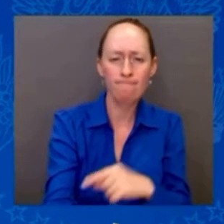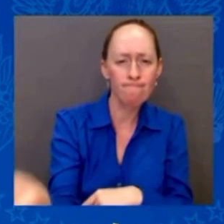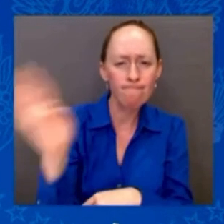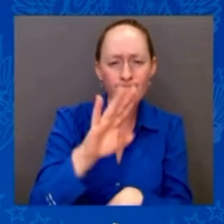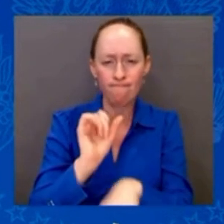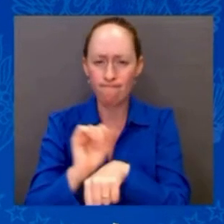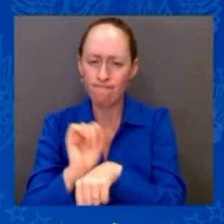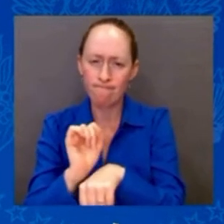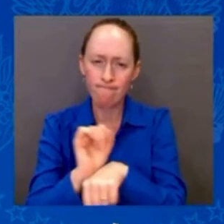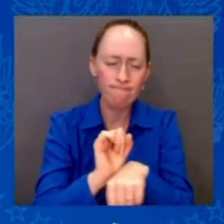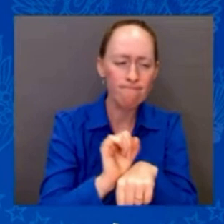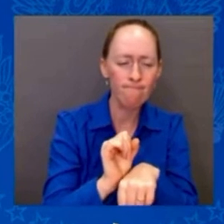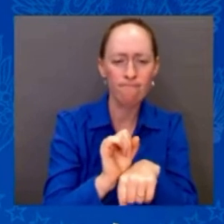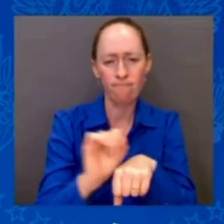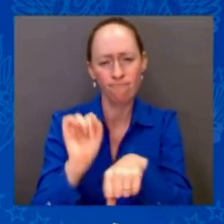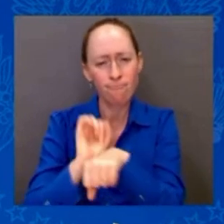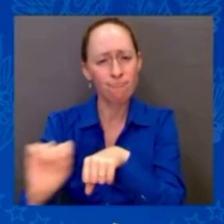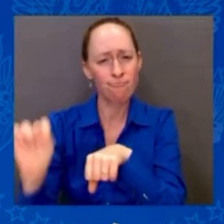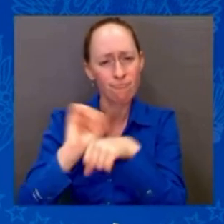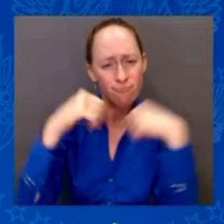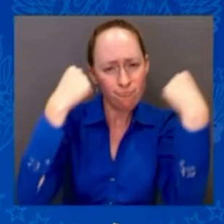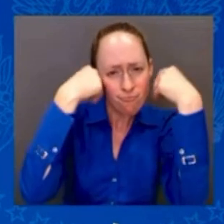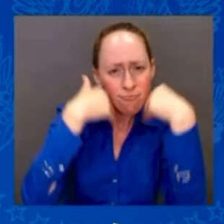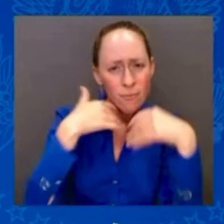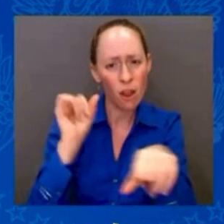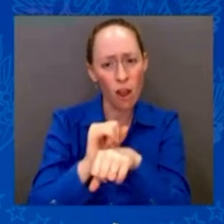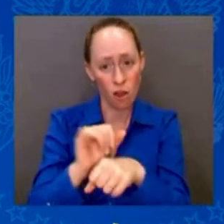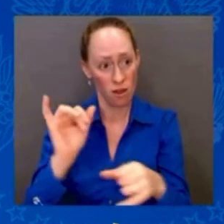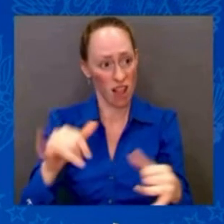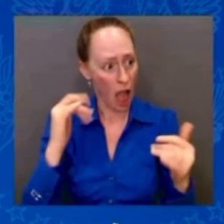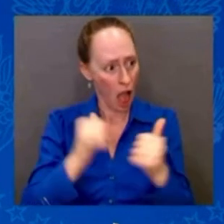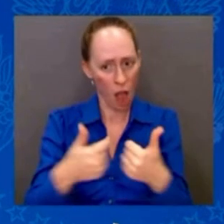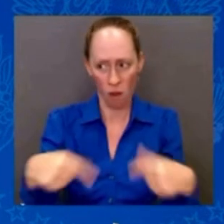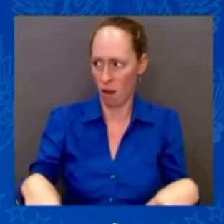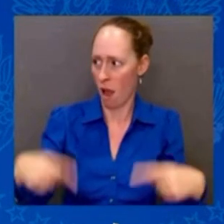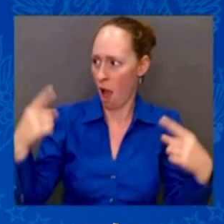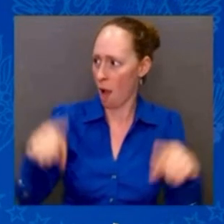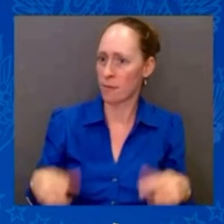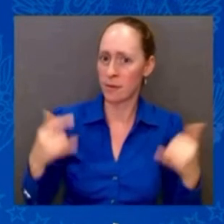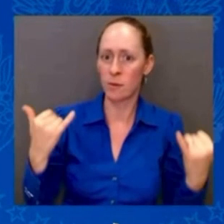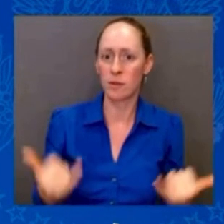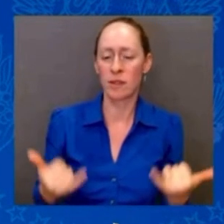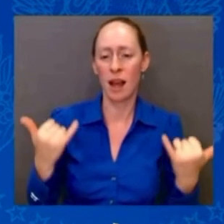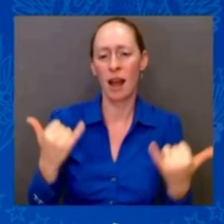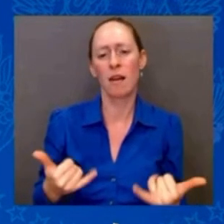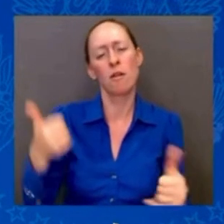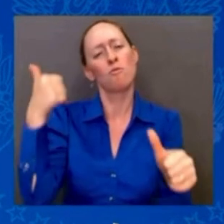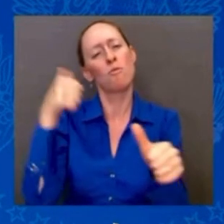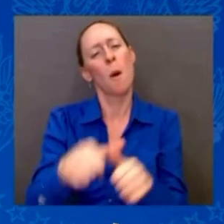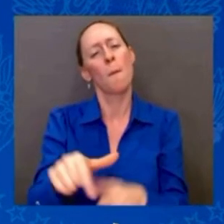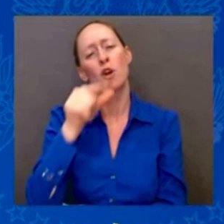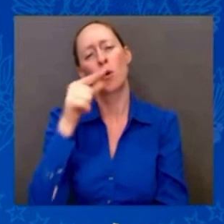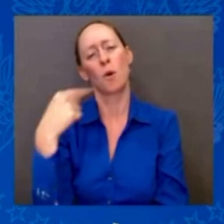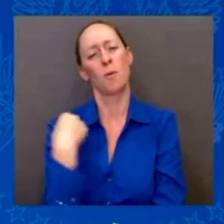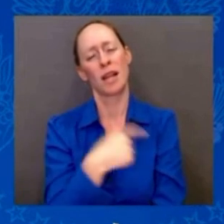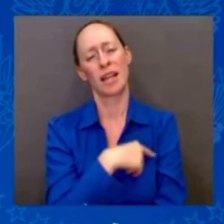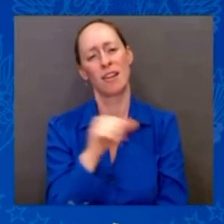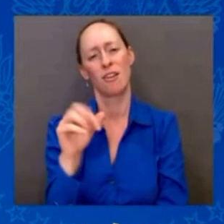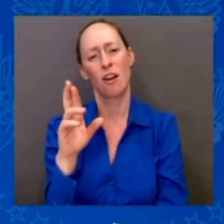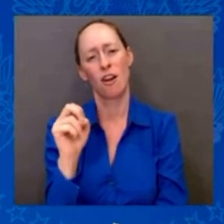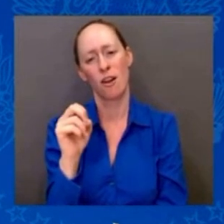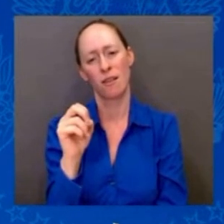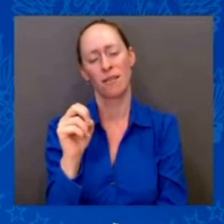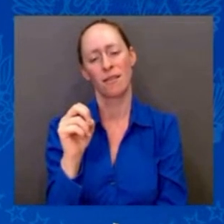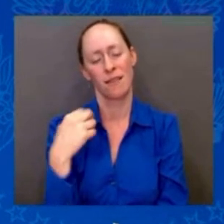making this happen. And they remind us who we are. I've said it many times, and I make no apologies for it. We're the United